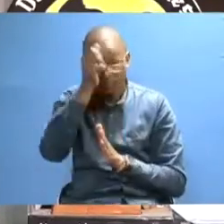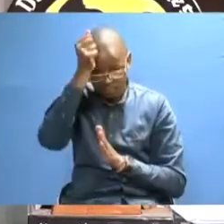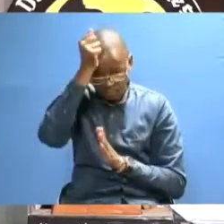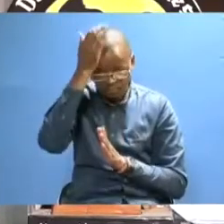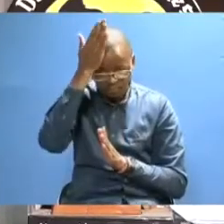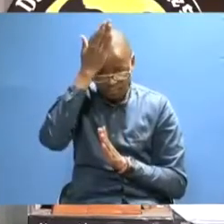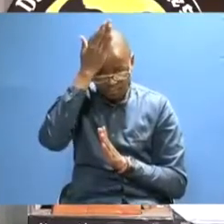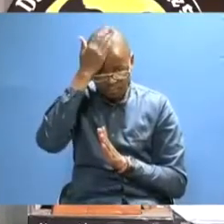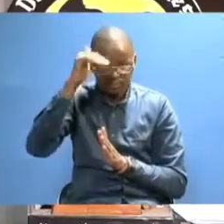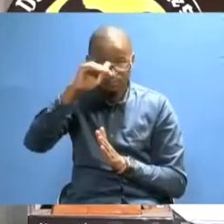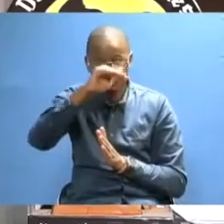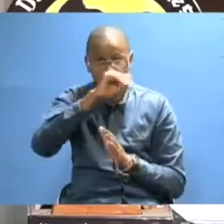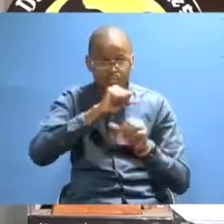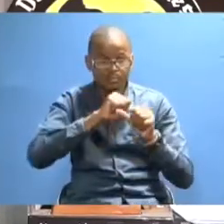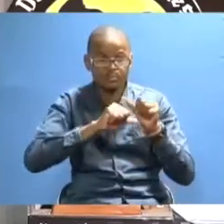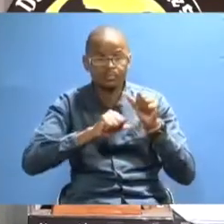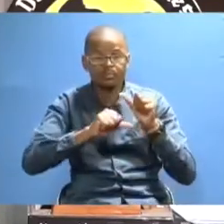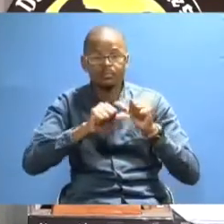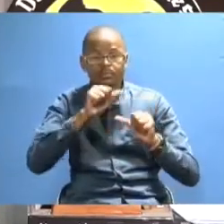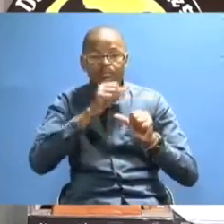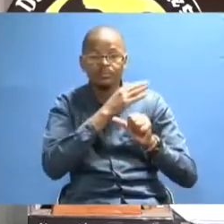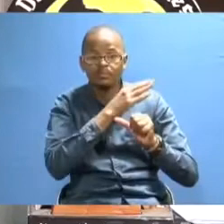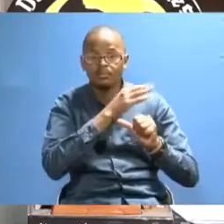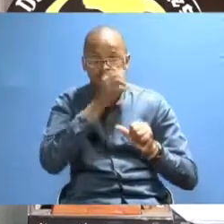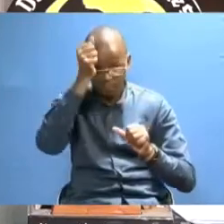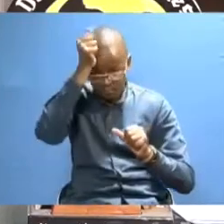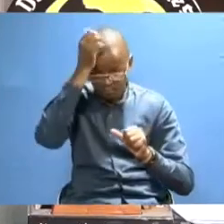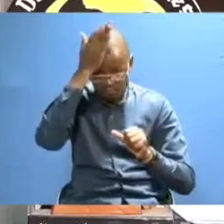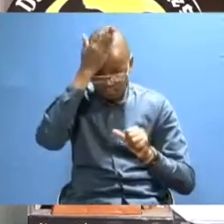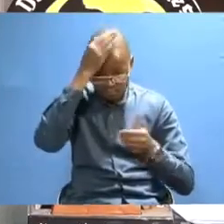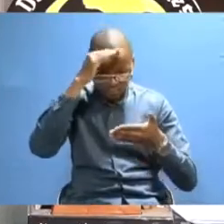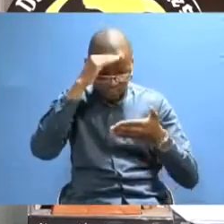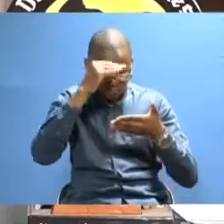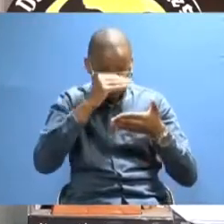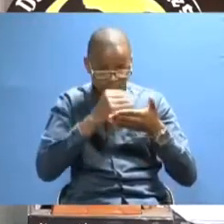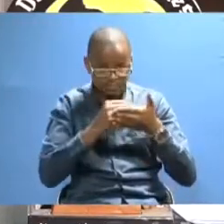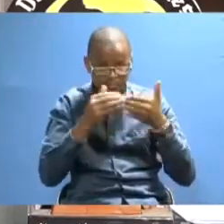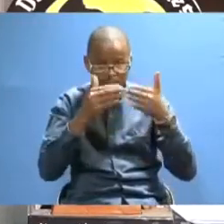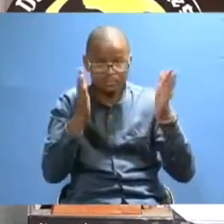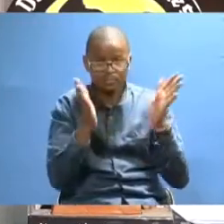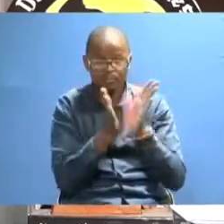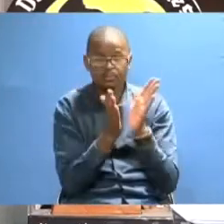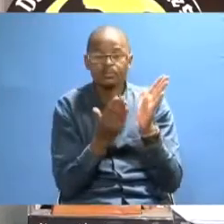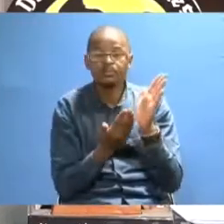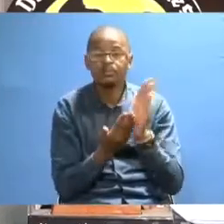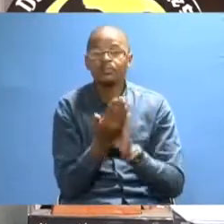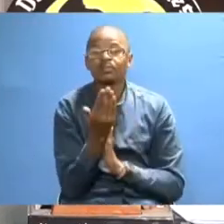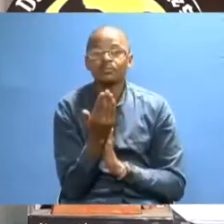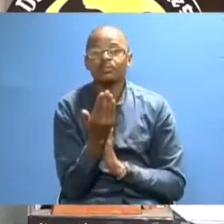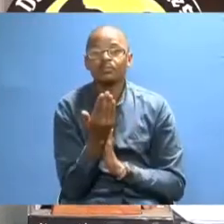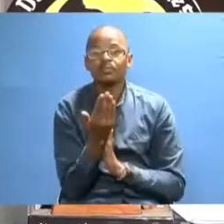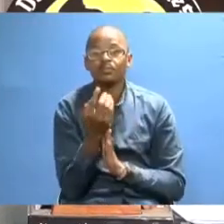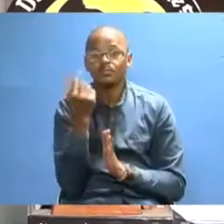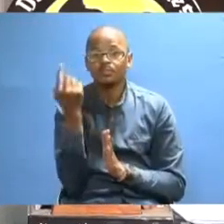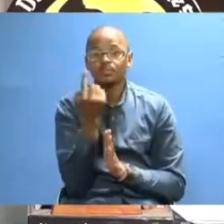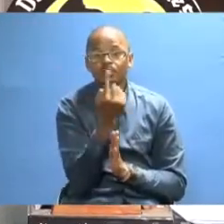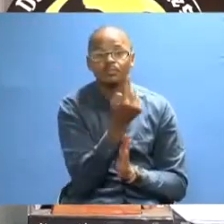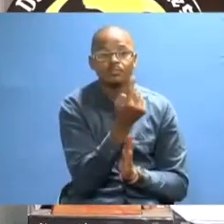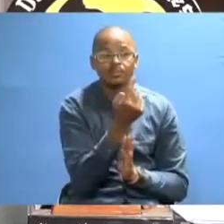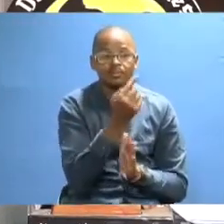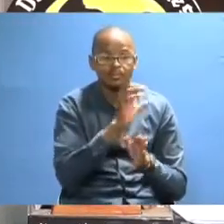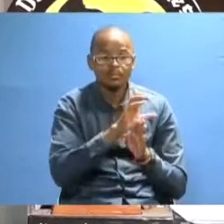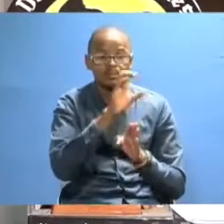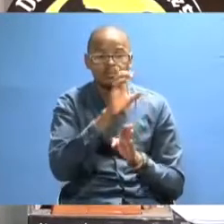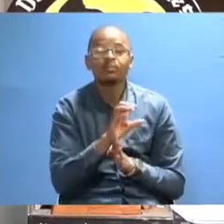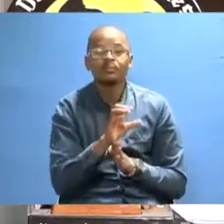Master of Environmental Science, and Master of Environmental Studies in Community Development. Each of